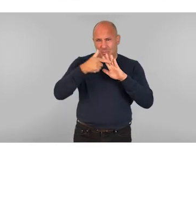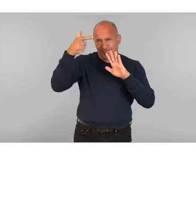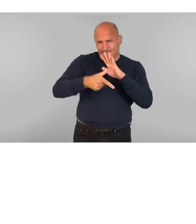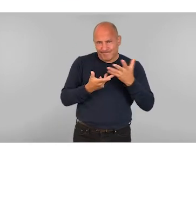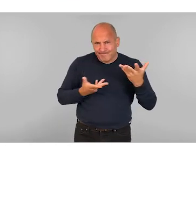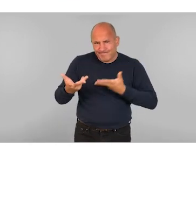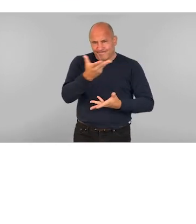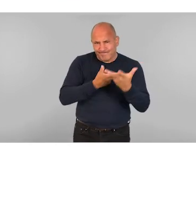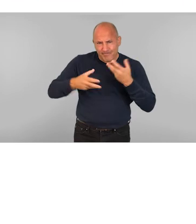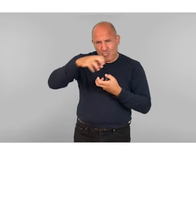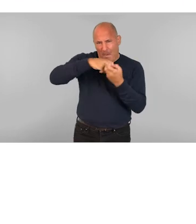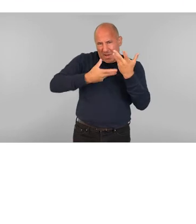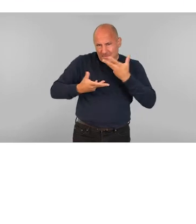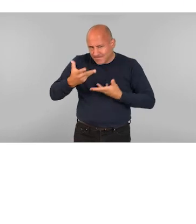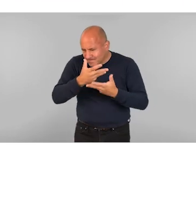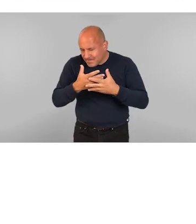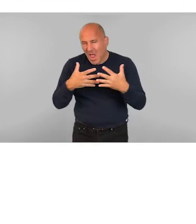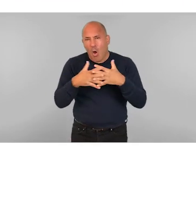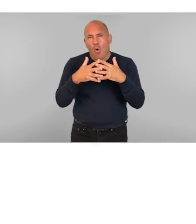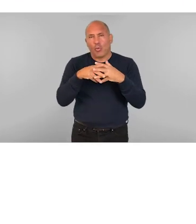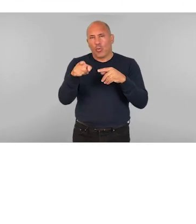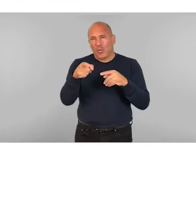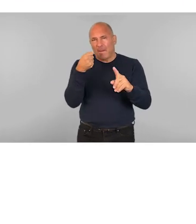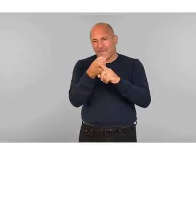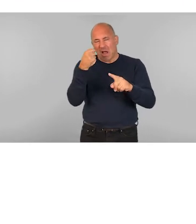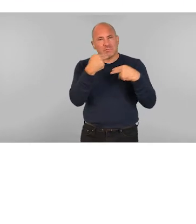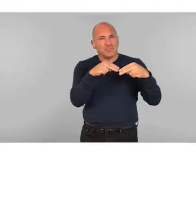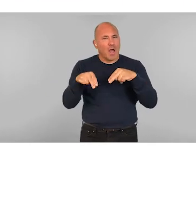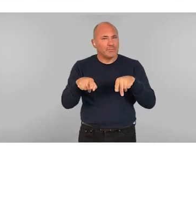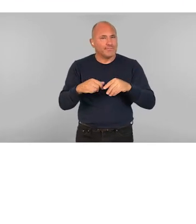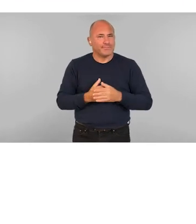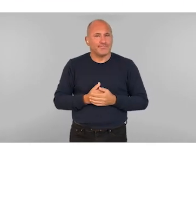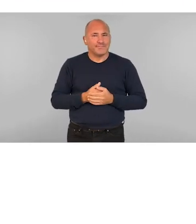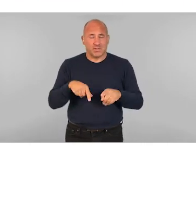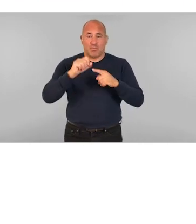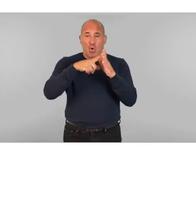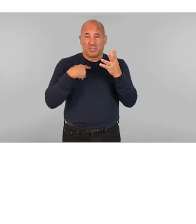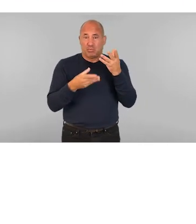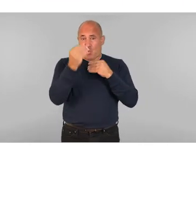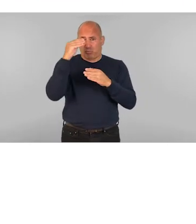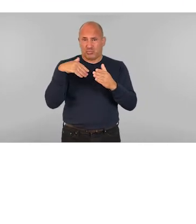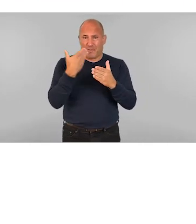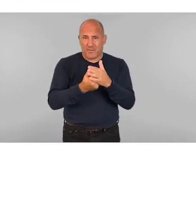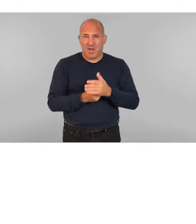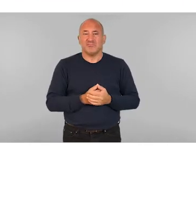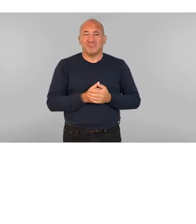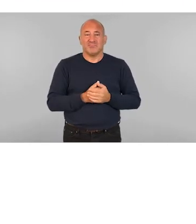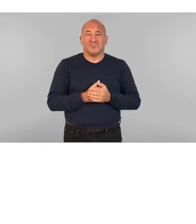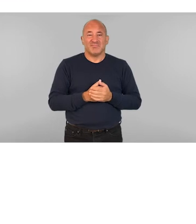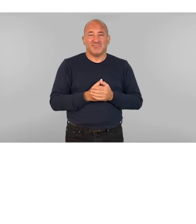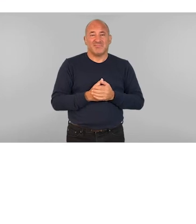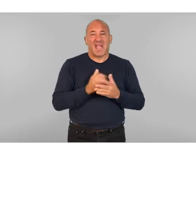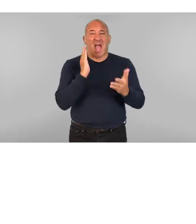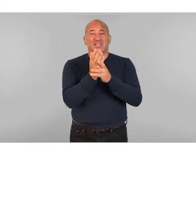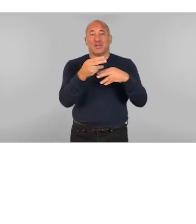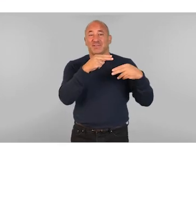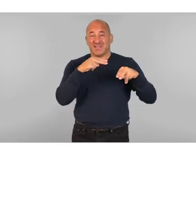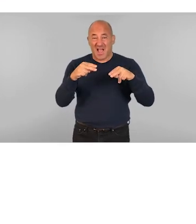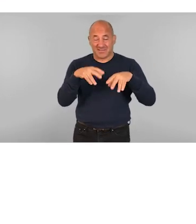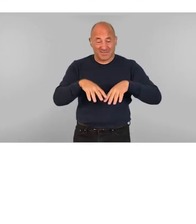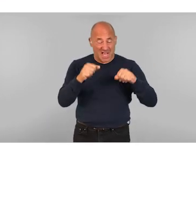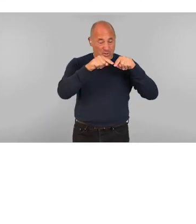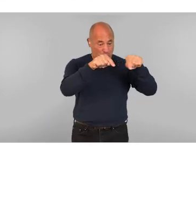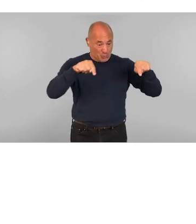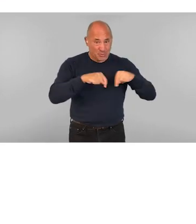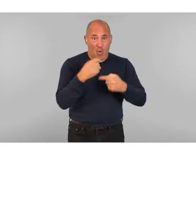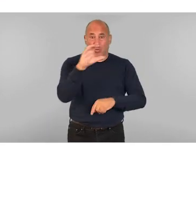interactions that impact dance practice. What this project has taught us so far is that enabling access to dance doesn't begin in the studio or Zoom